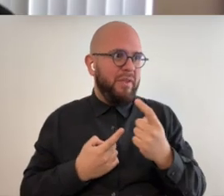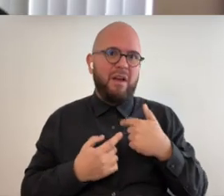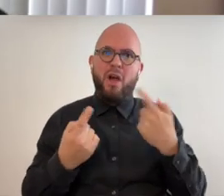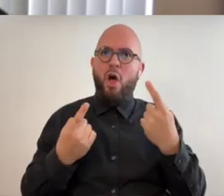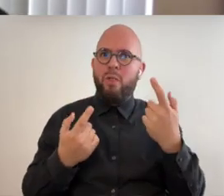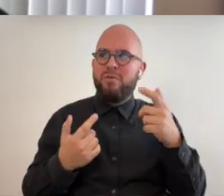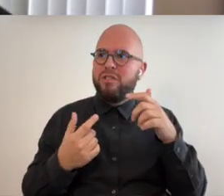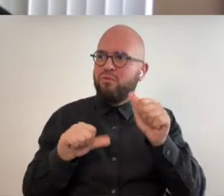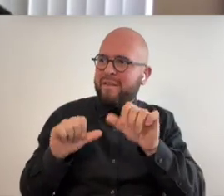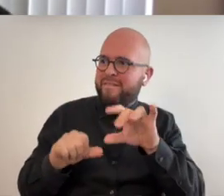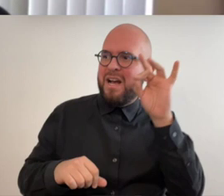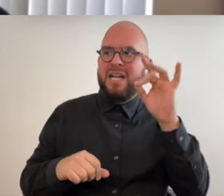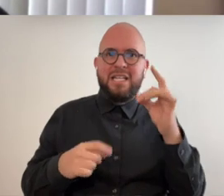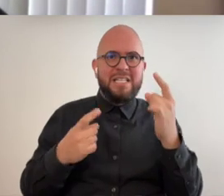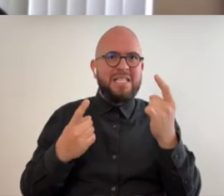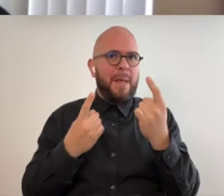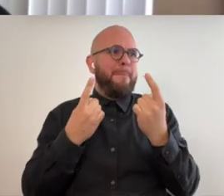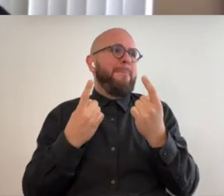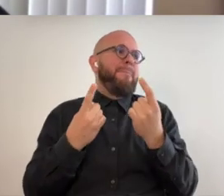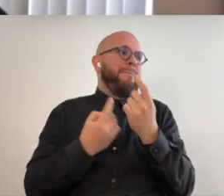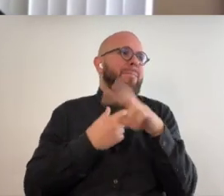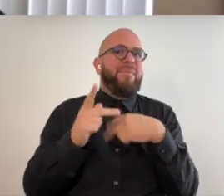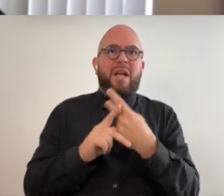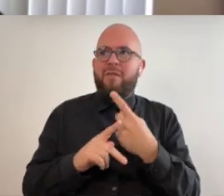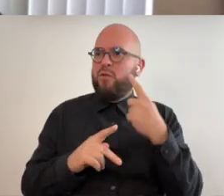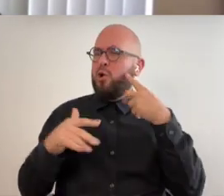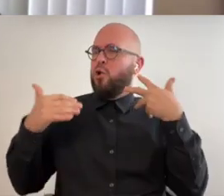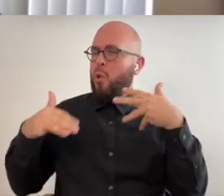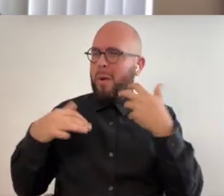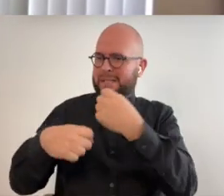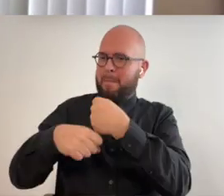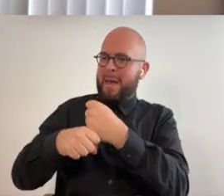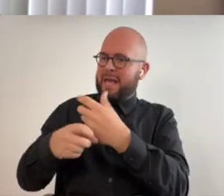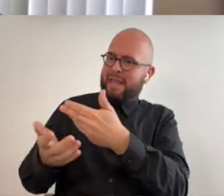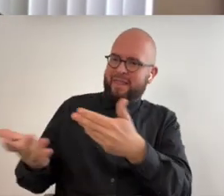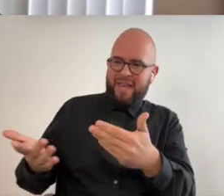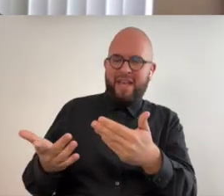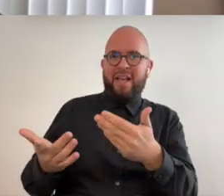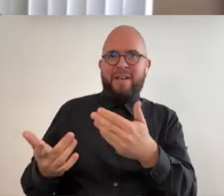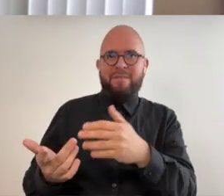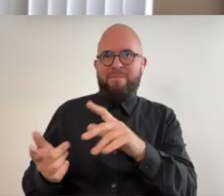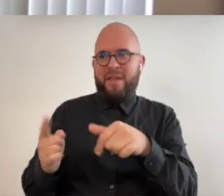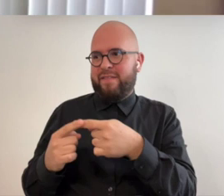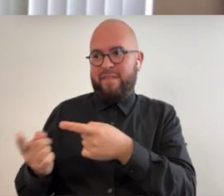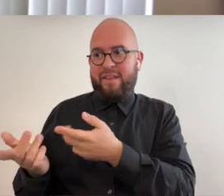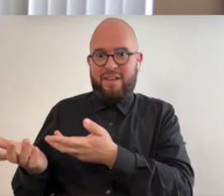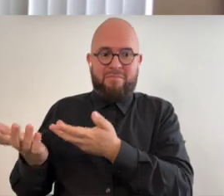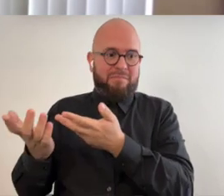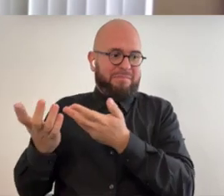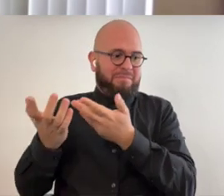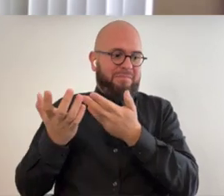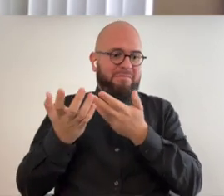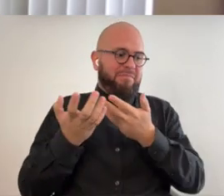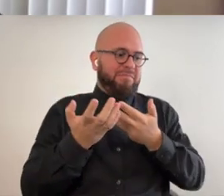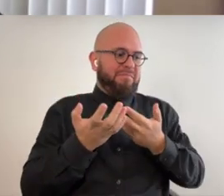try to find some kind of noise making thing and they invariably find it find their way